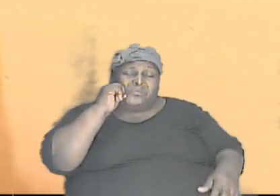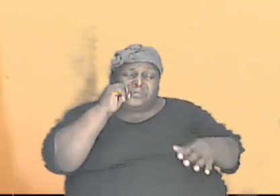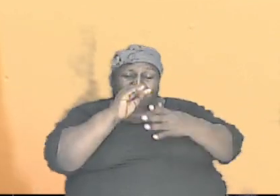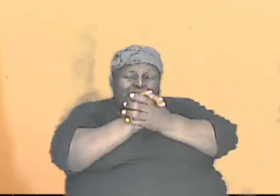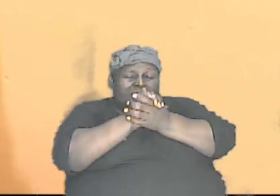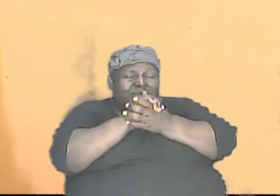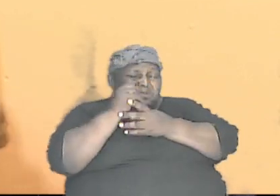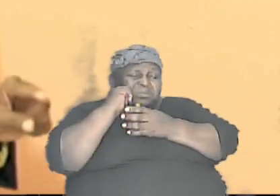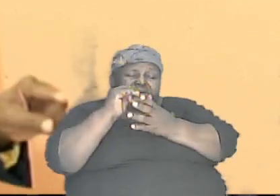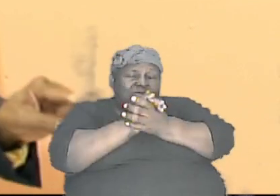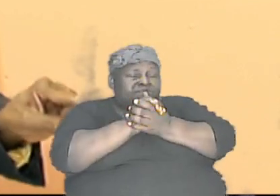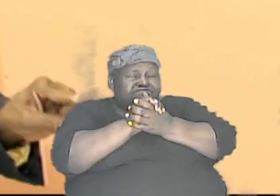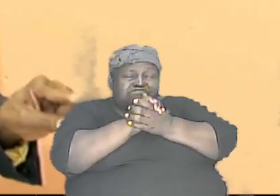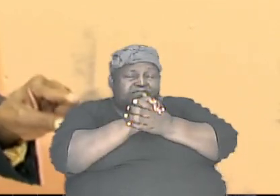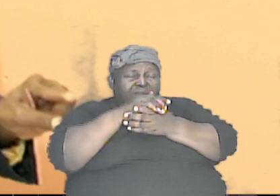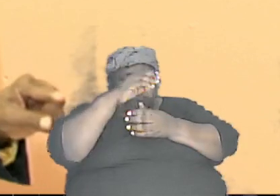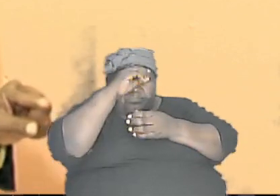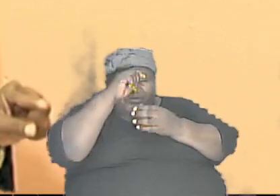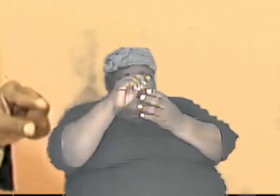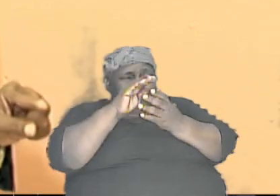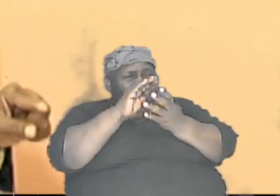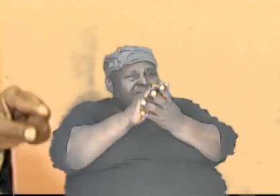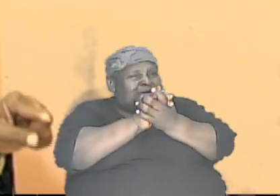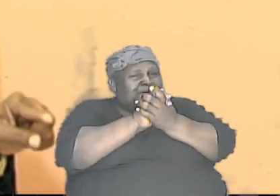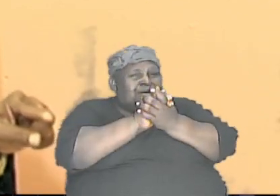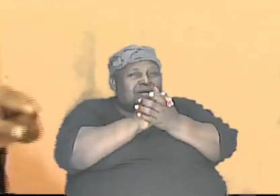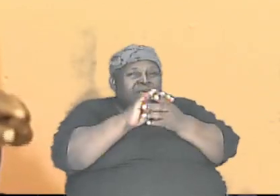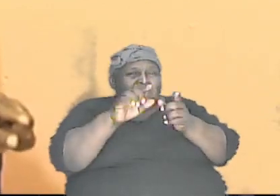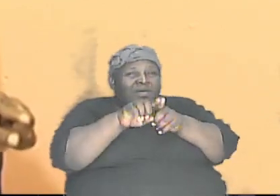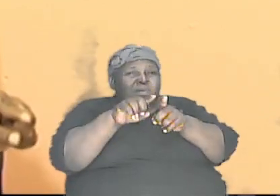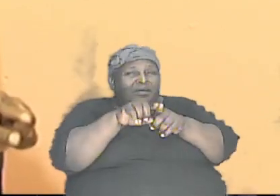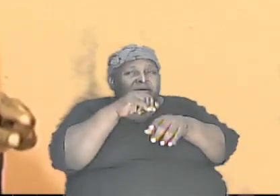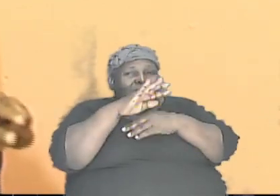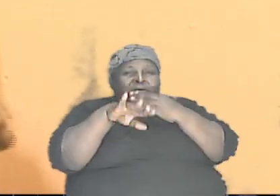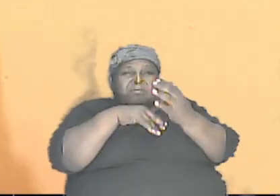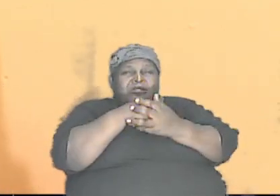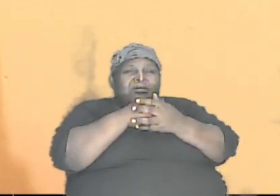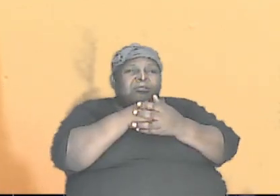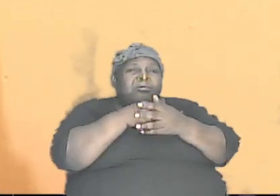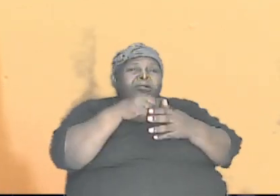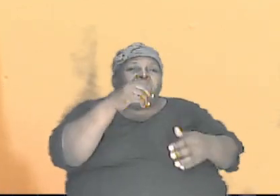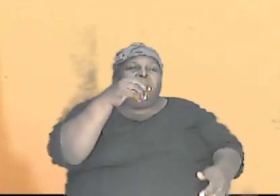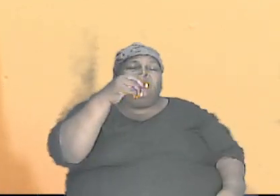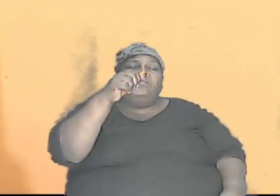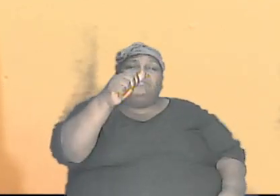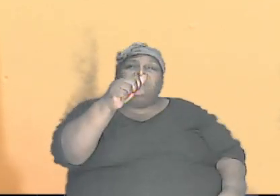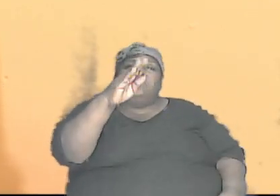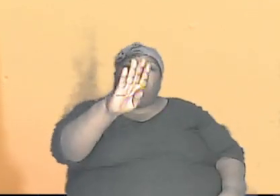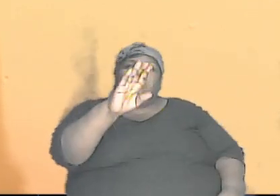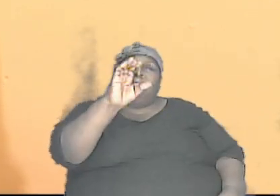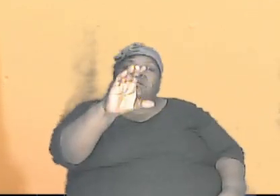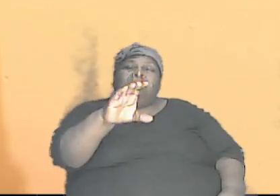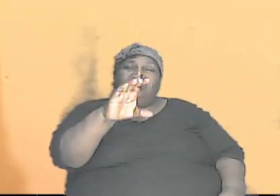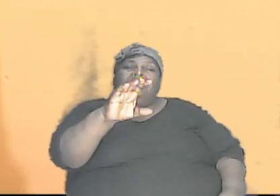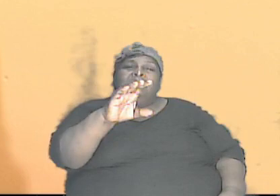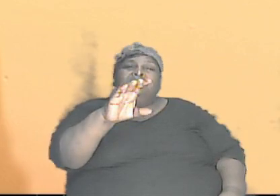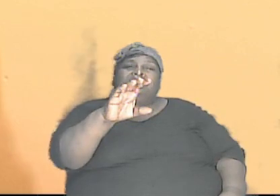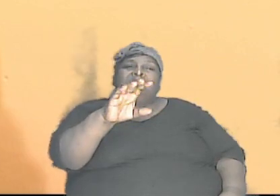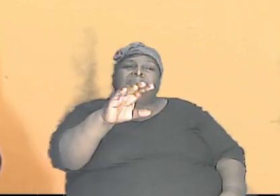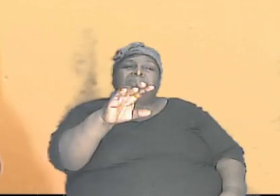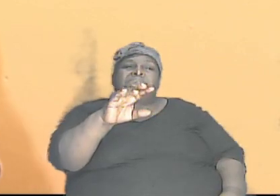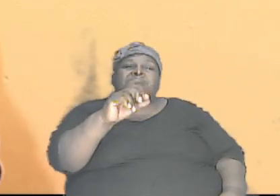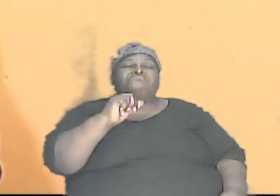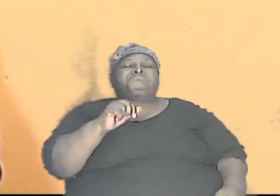the brother had all common A, common B and common C